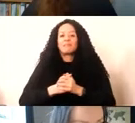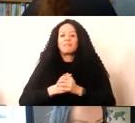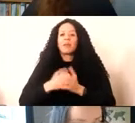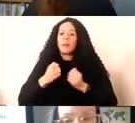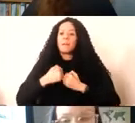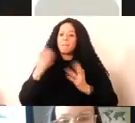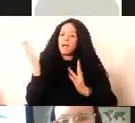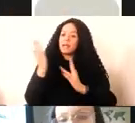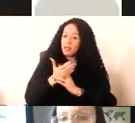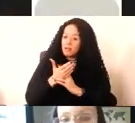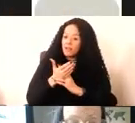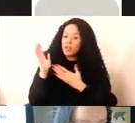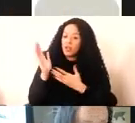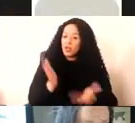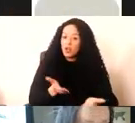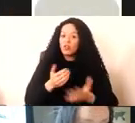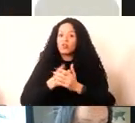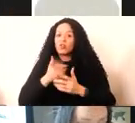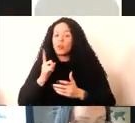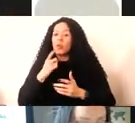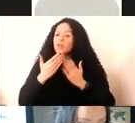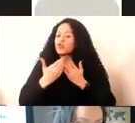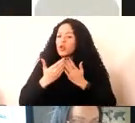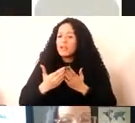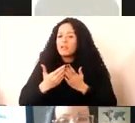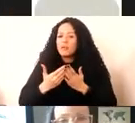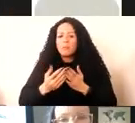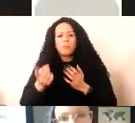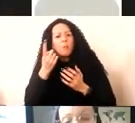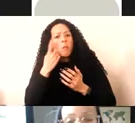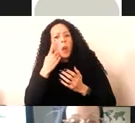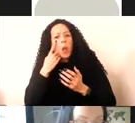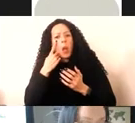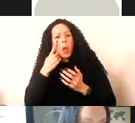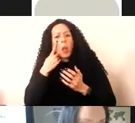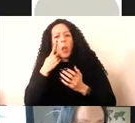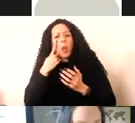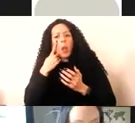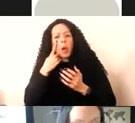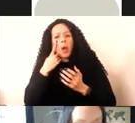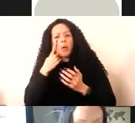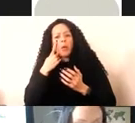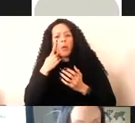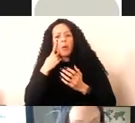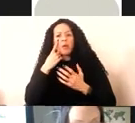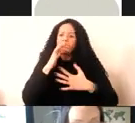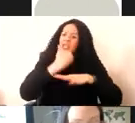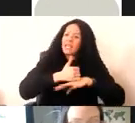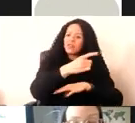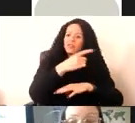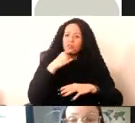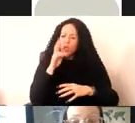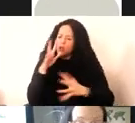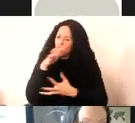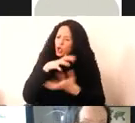introduces our four case studies to look at how they are understood as complex subjects and how their